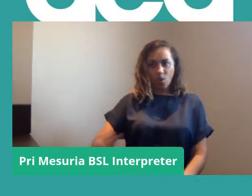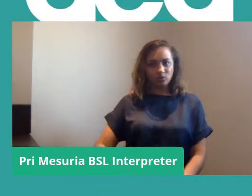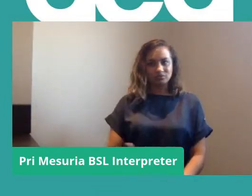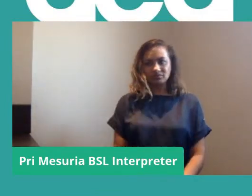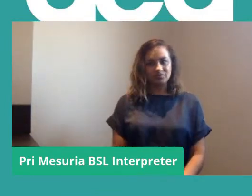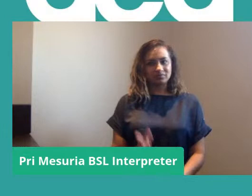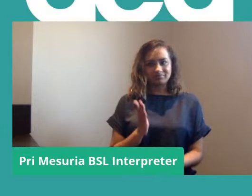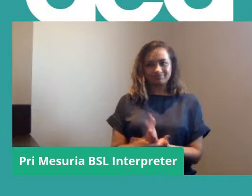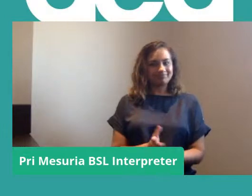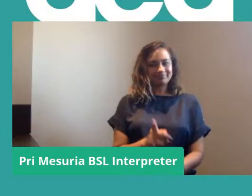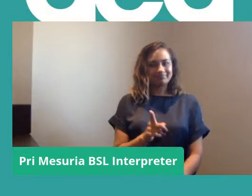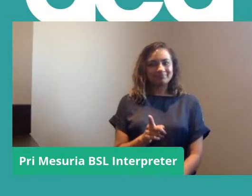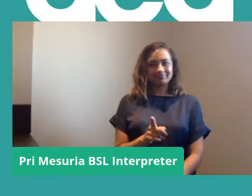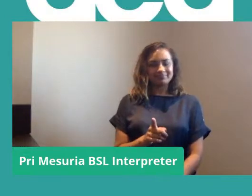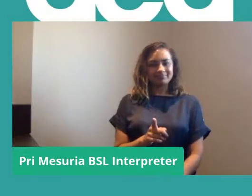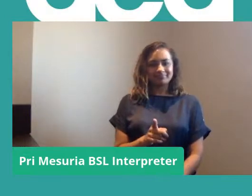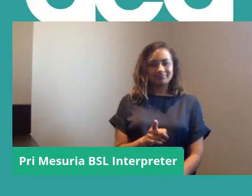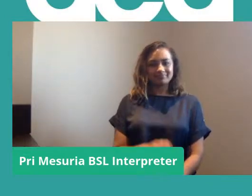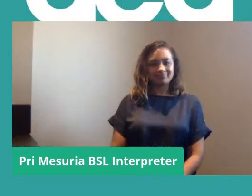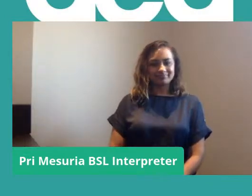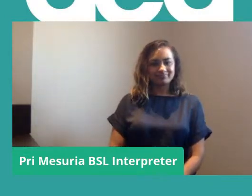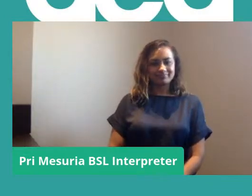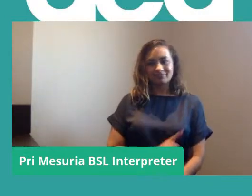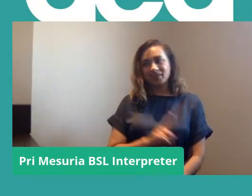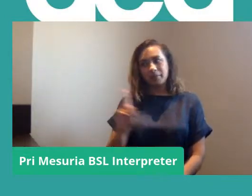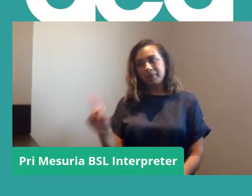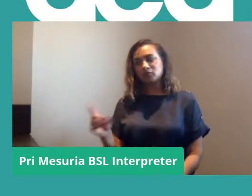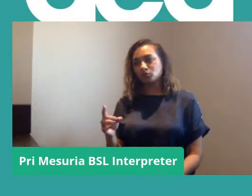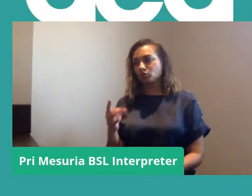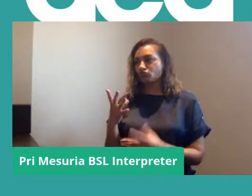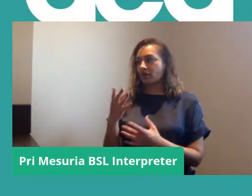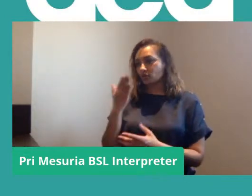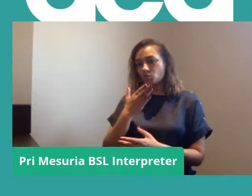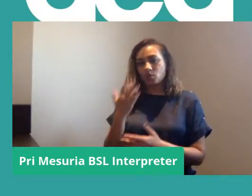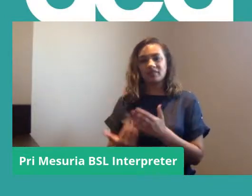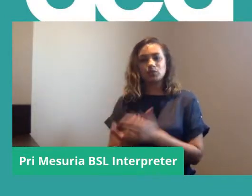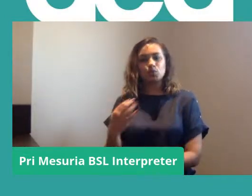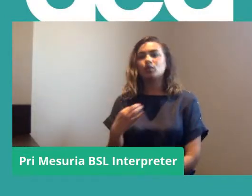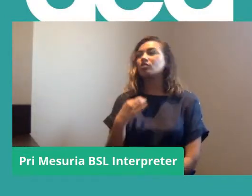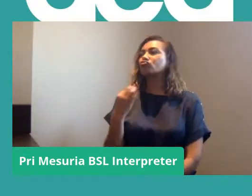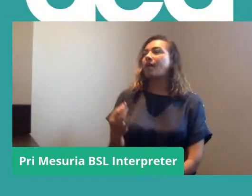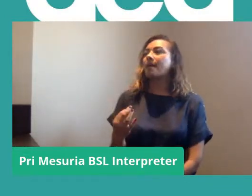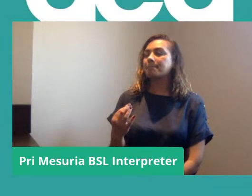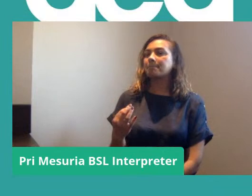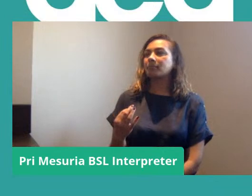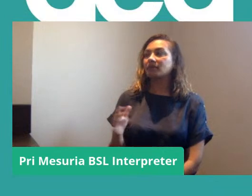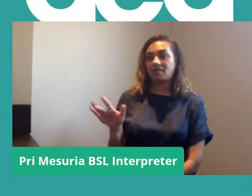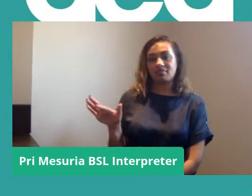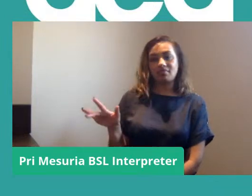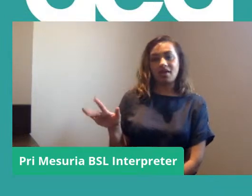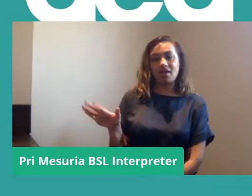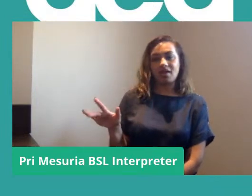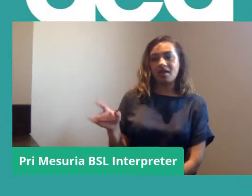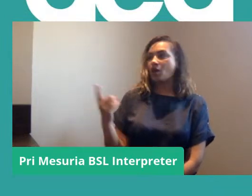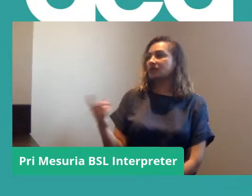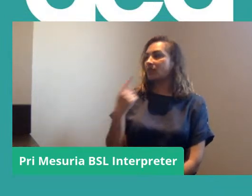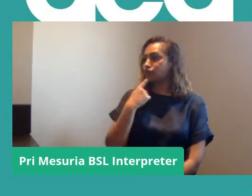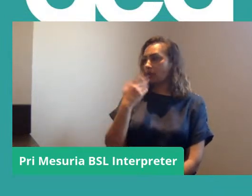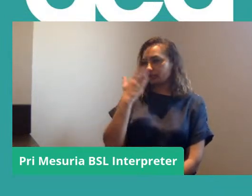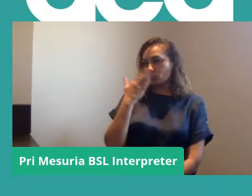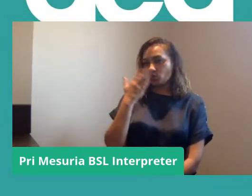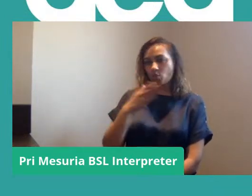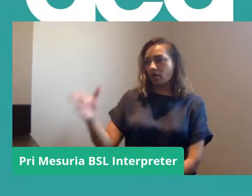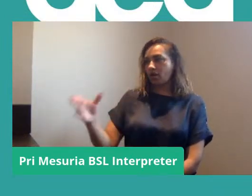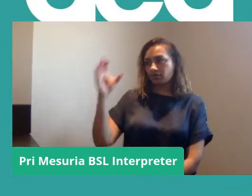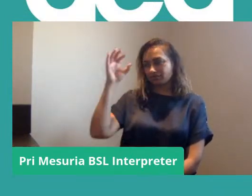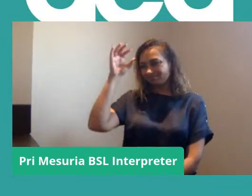case and to link it all back to strike school, one of our new reps who was a rep in a primary school which didn't have much